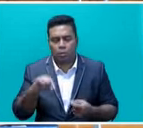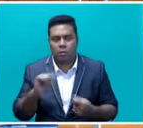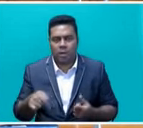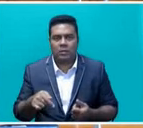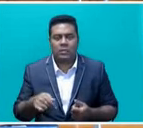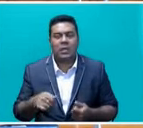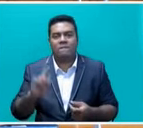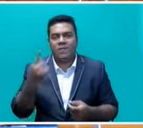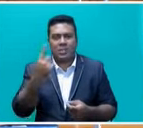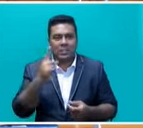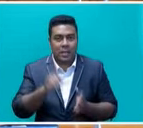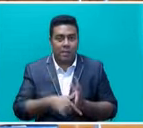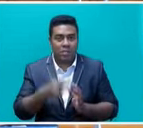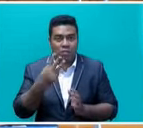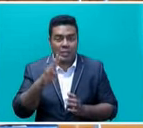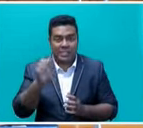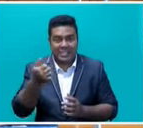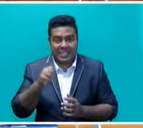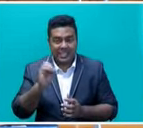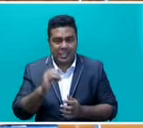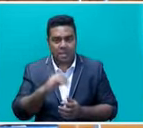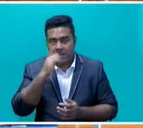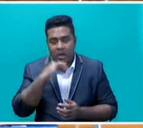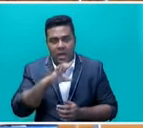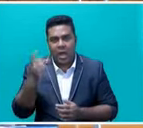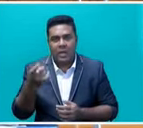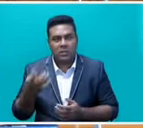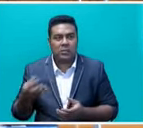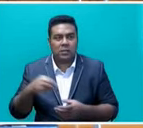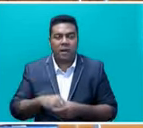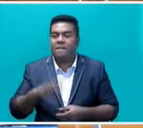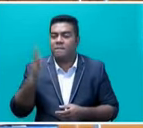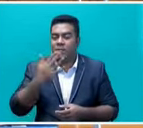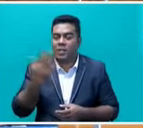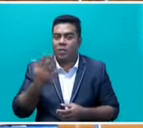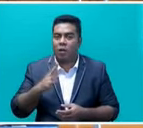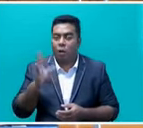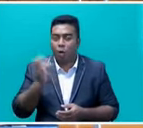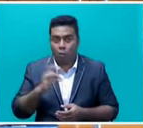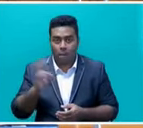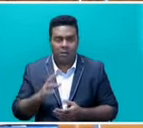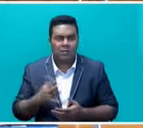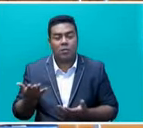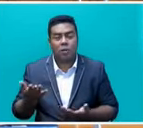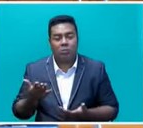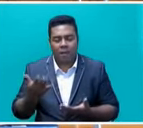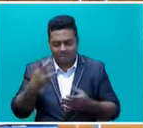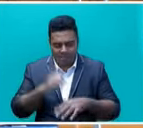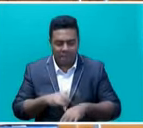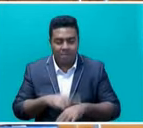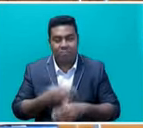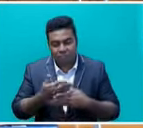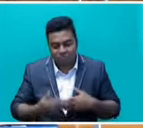allowed for that. So, you know, because there are some people who can't get it, for example, before the 15th of October. So, they've got time until the